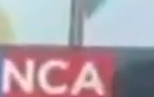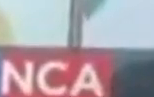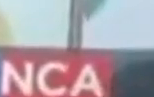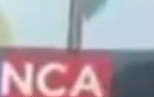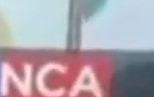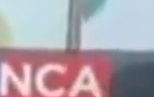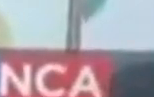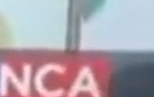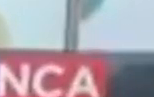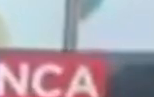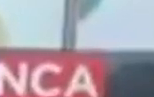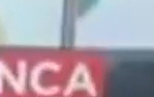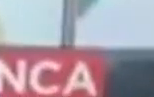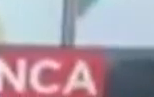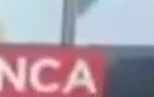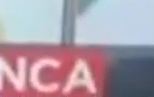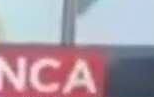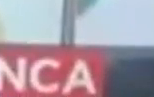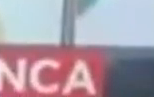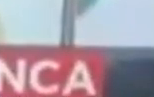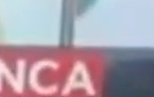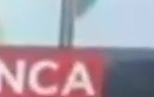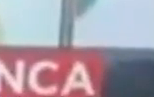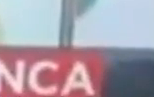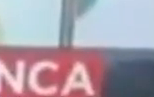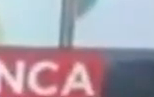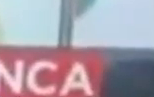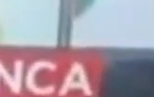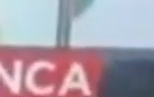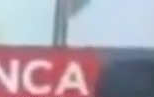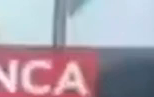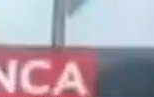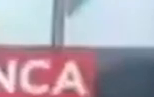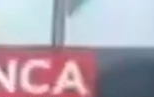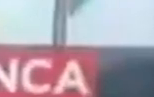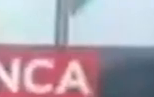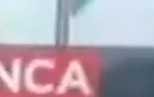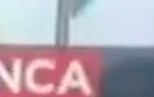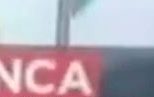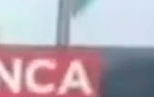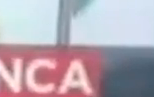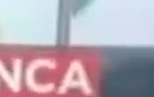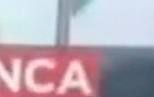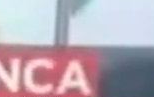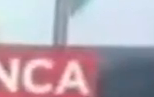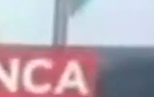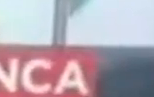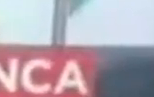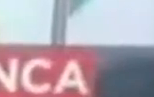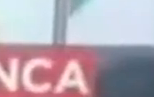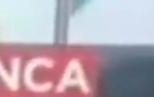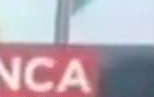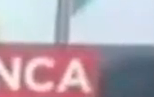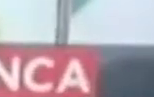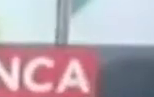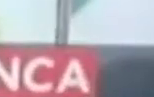are going to support this parser shop in terms of bulk binding will indicate the mechanisms we are putting in phase to support this parser shop.